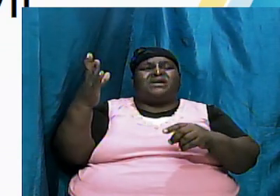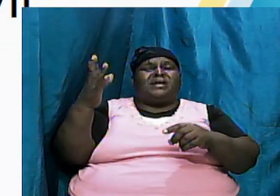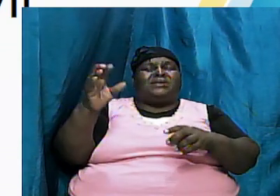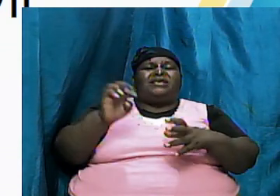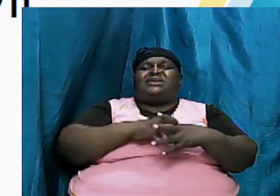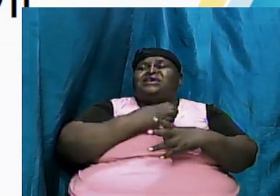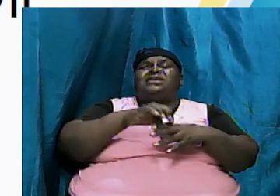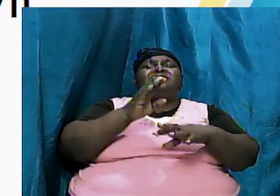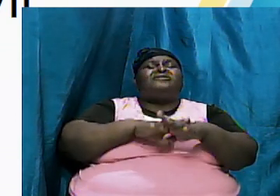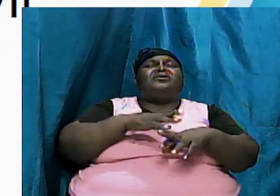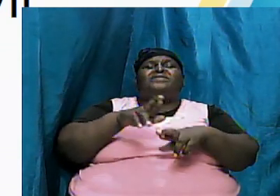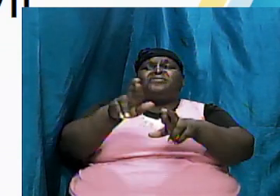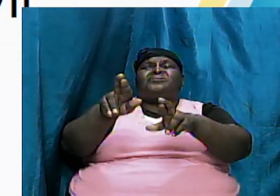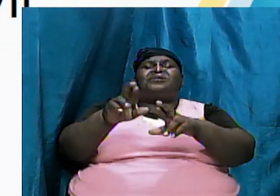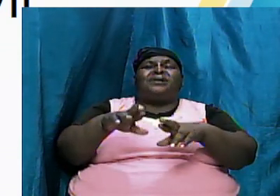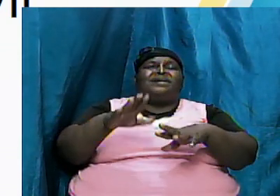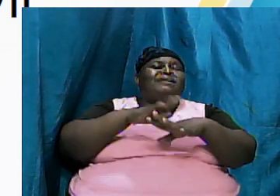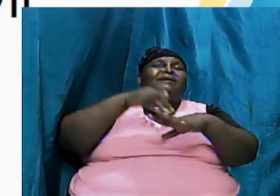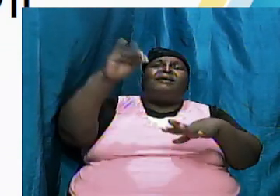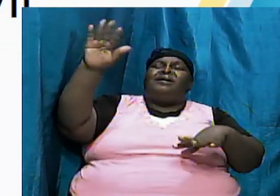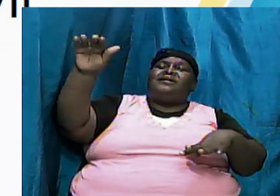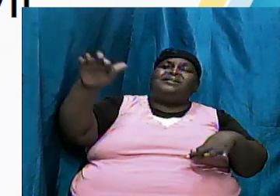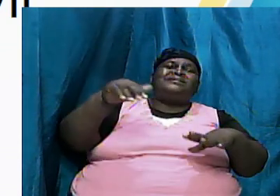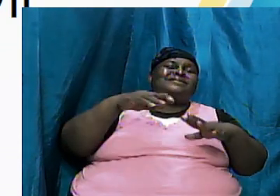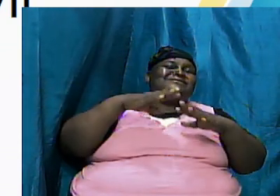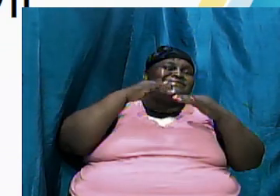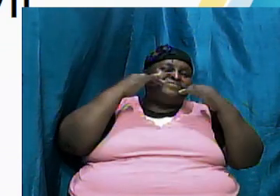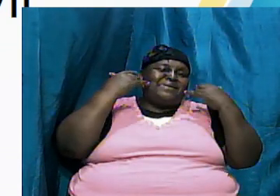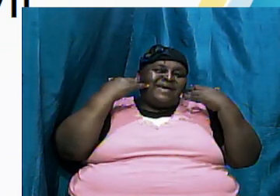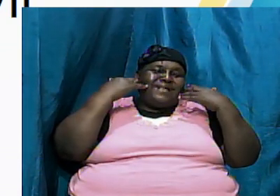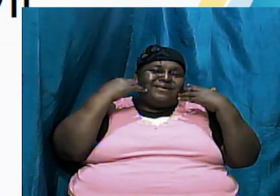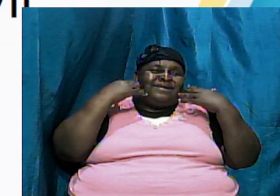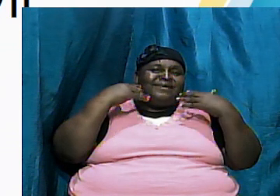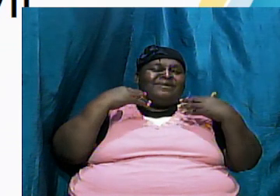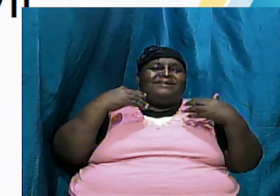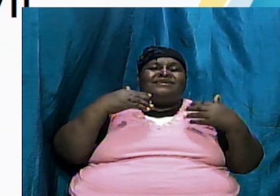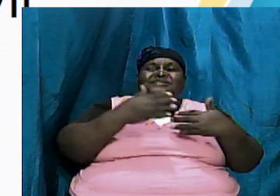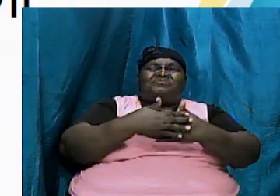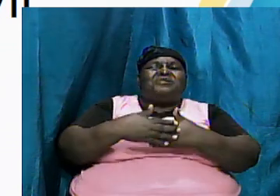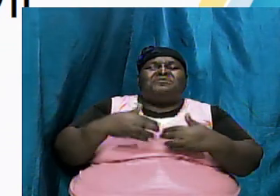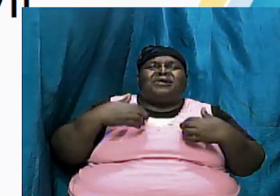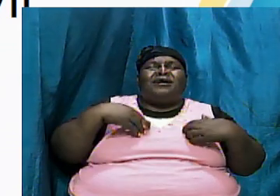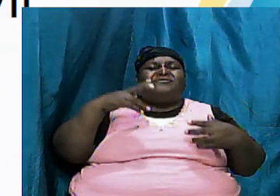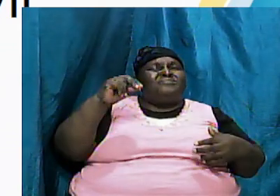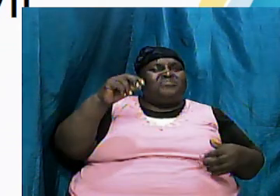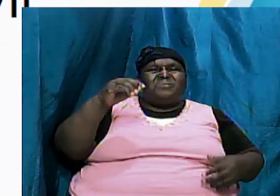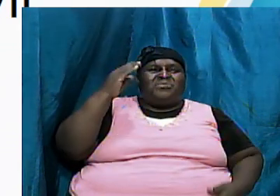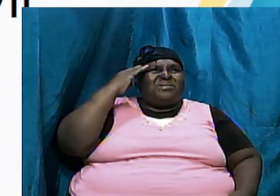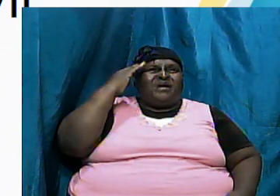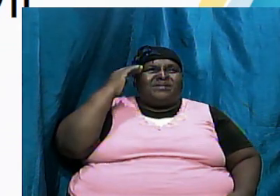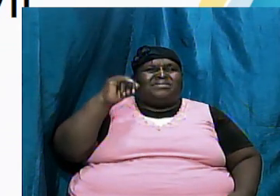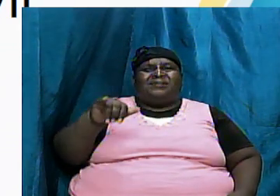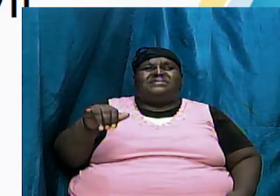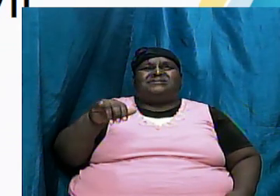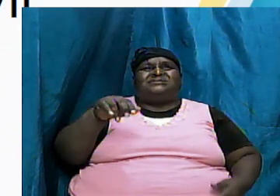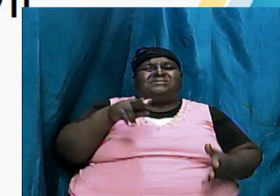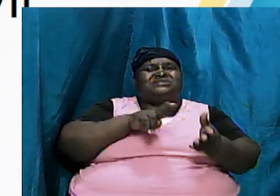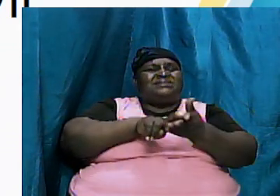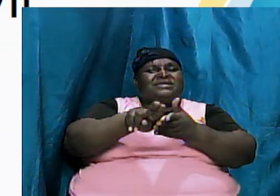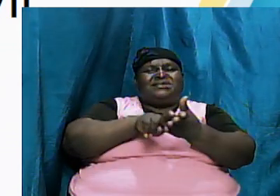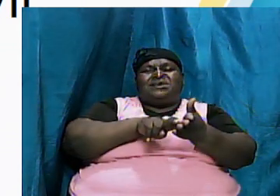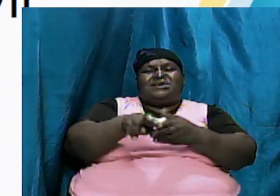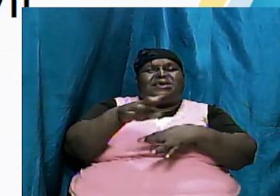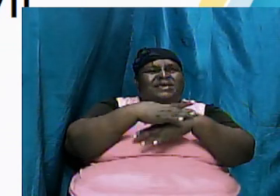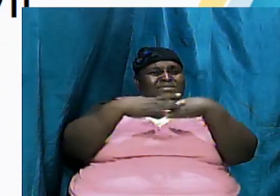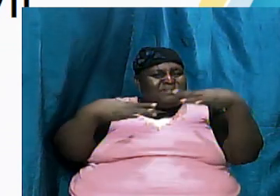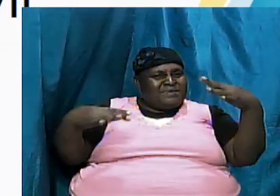be calling to everybody and smiling with them he has no knowledge that he's naked he's innocent it was